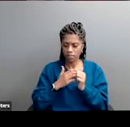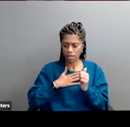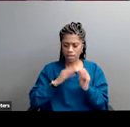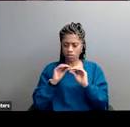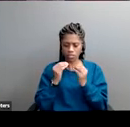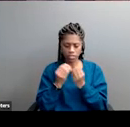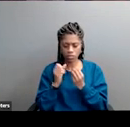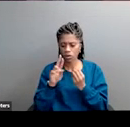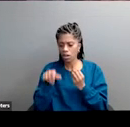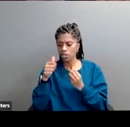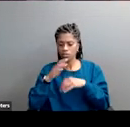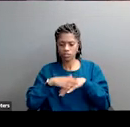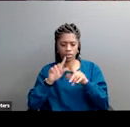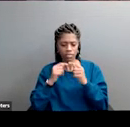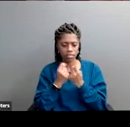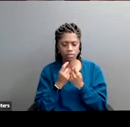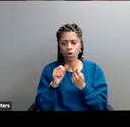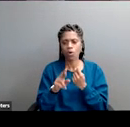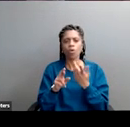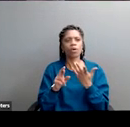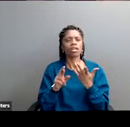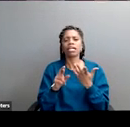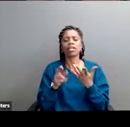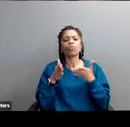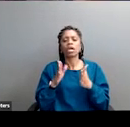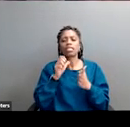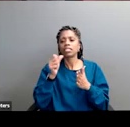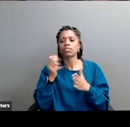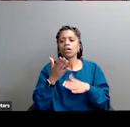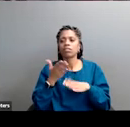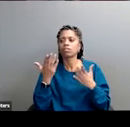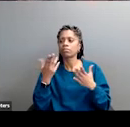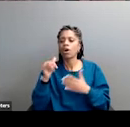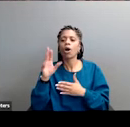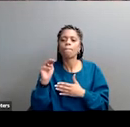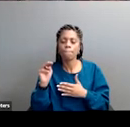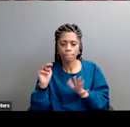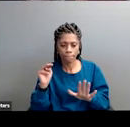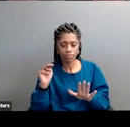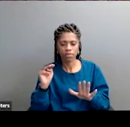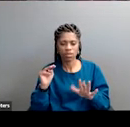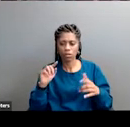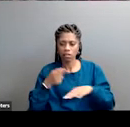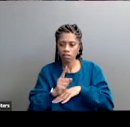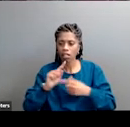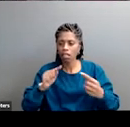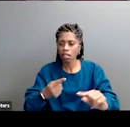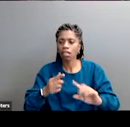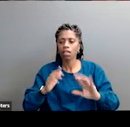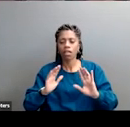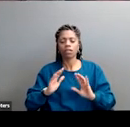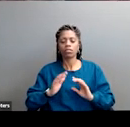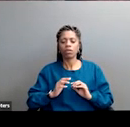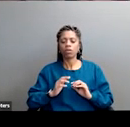others on the team and do so in a way that doesn't cause harm we're going to do today is set a little context for all of this where do these conversations